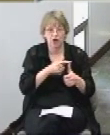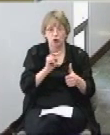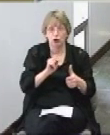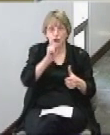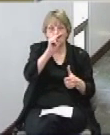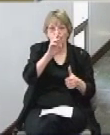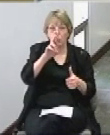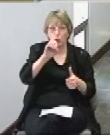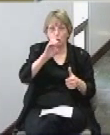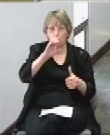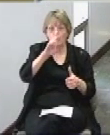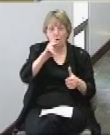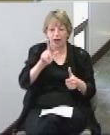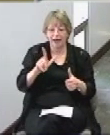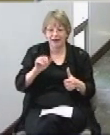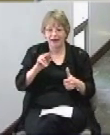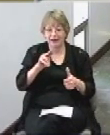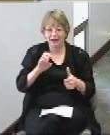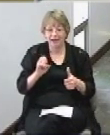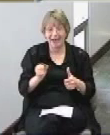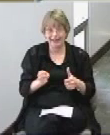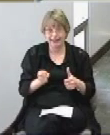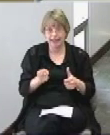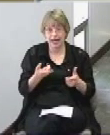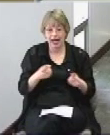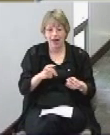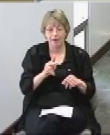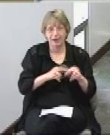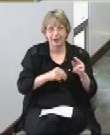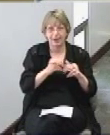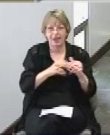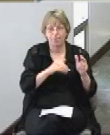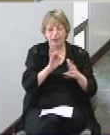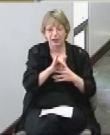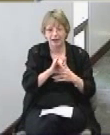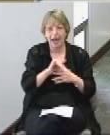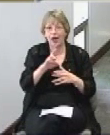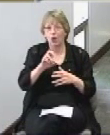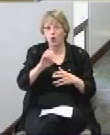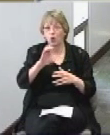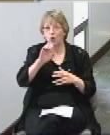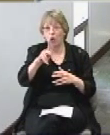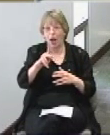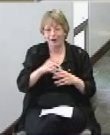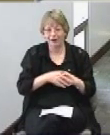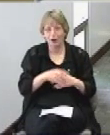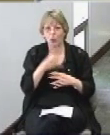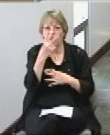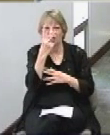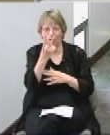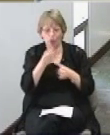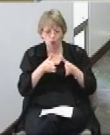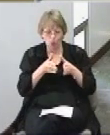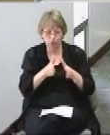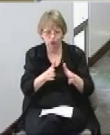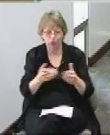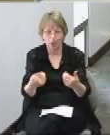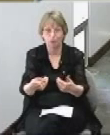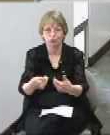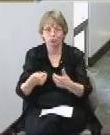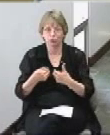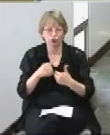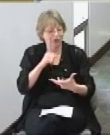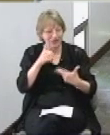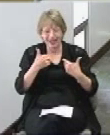when they built that Rock Road was a two-lane road and they didn't have a building within a hundred